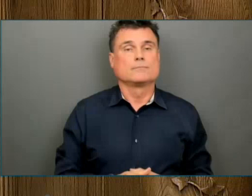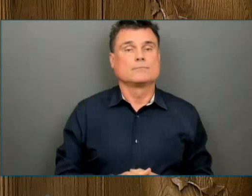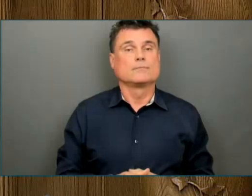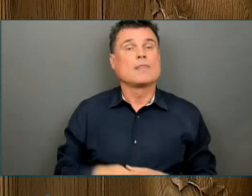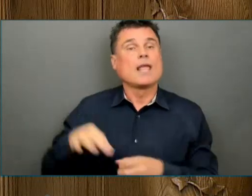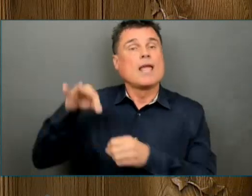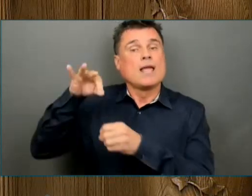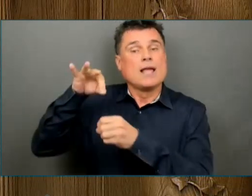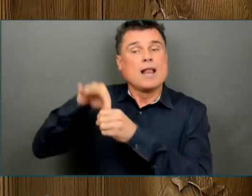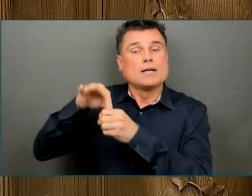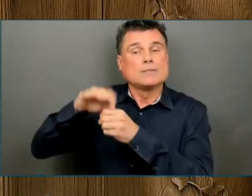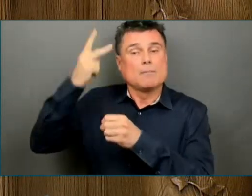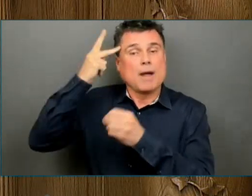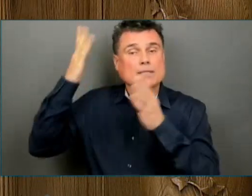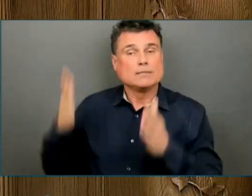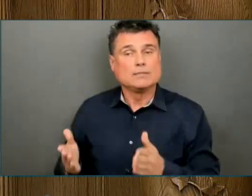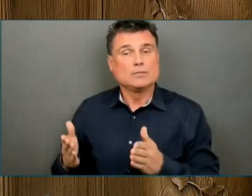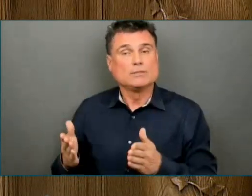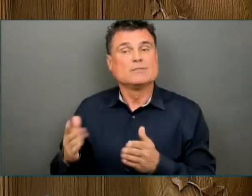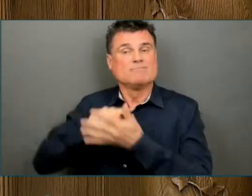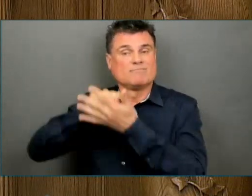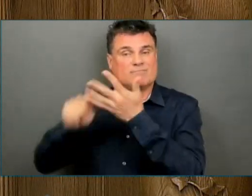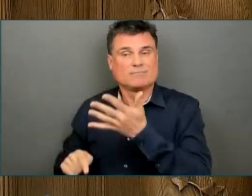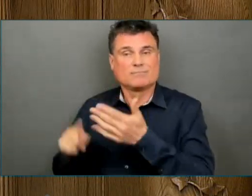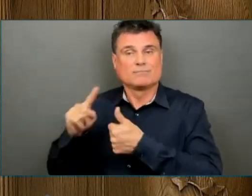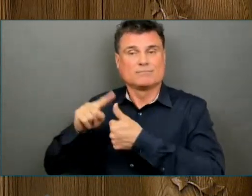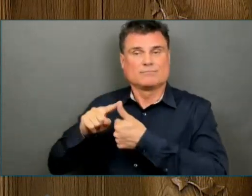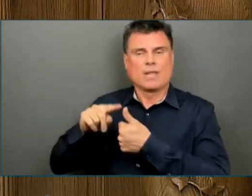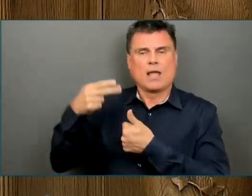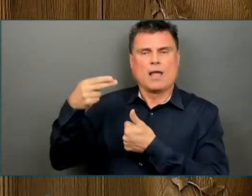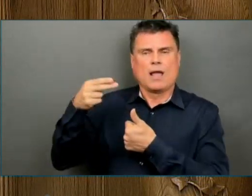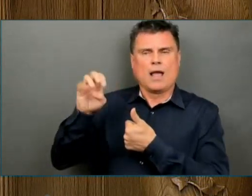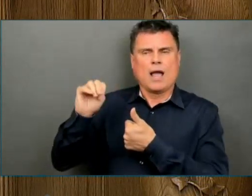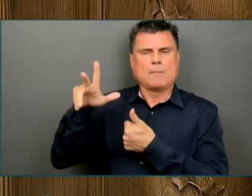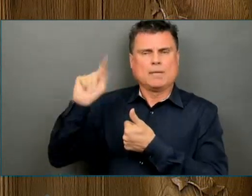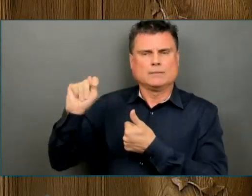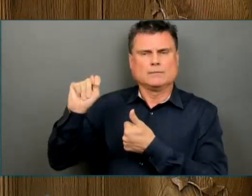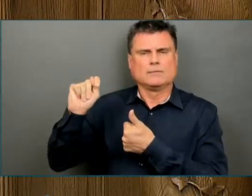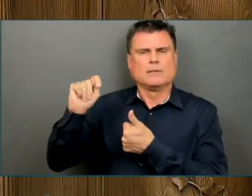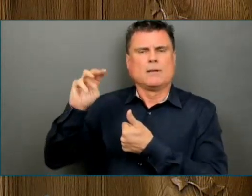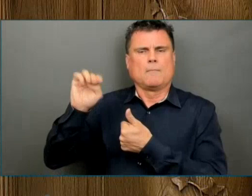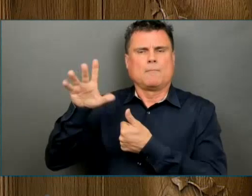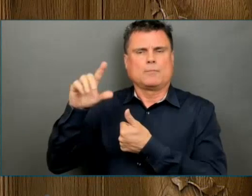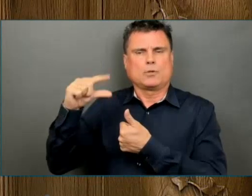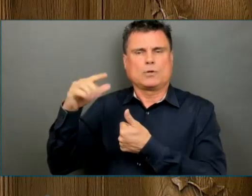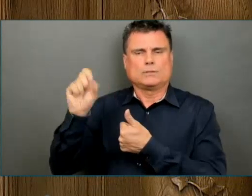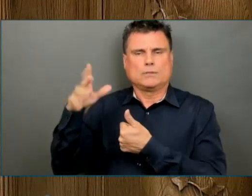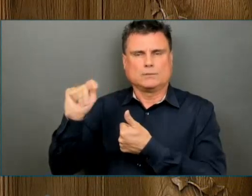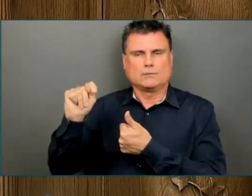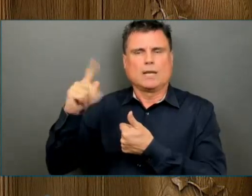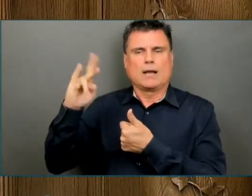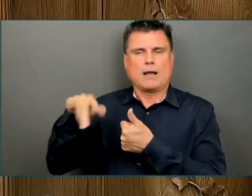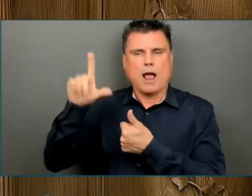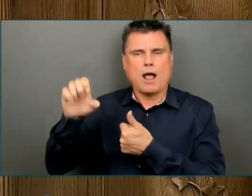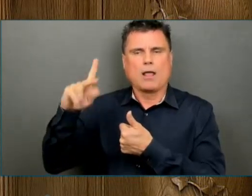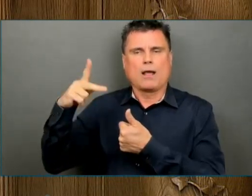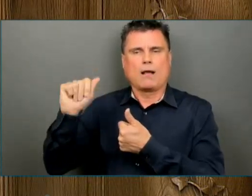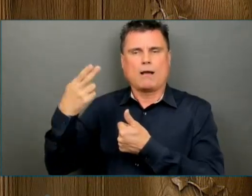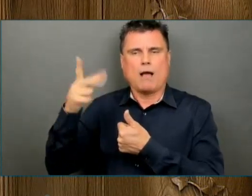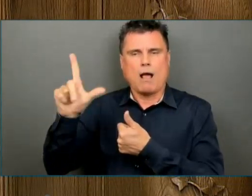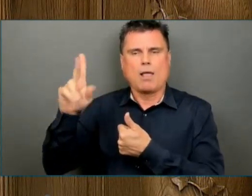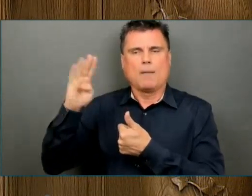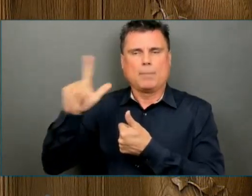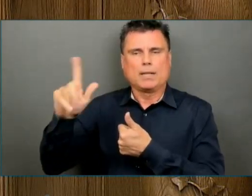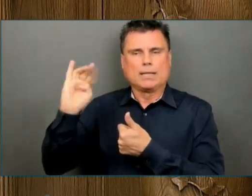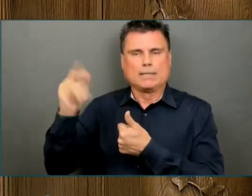MLA's Ed Conroy, Helmut Giesbrecht, Lyle Call, Bill King, Rinaldo Angelo Massi,